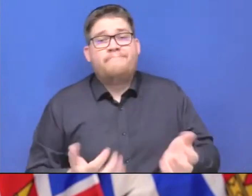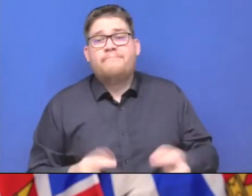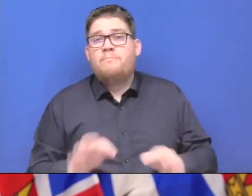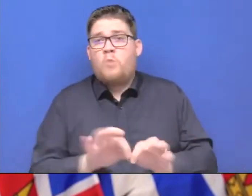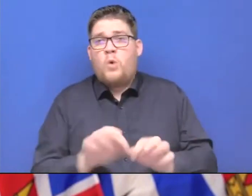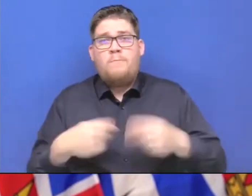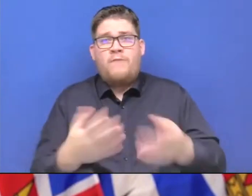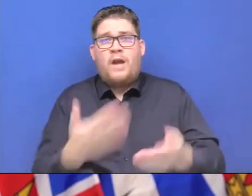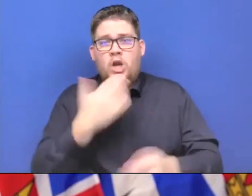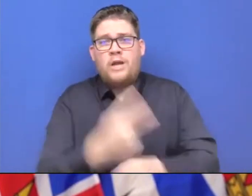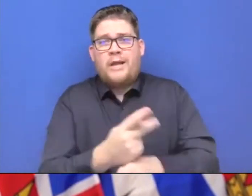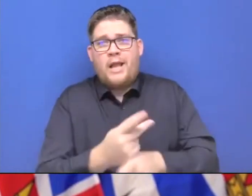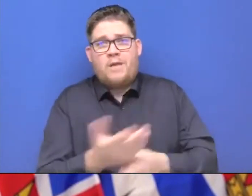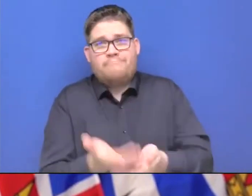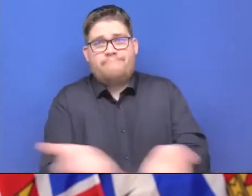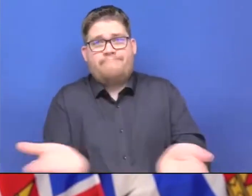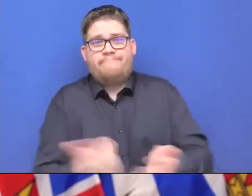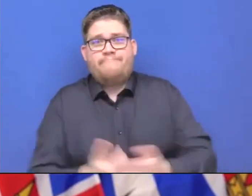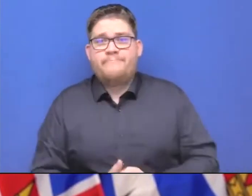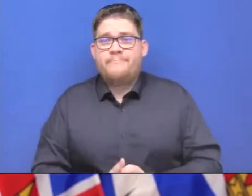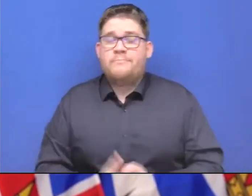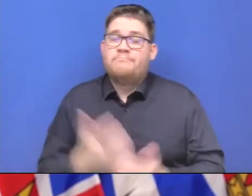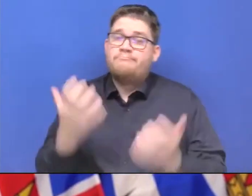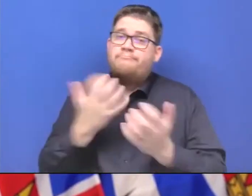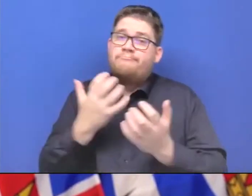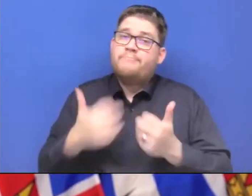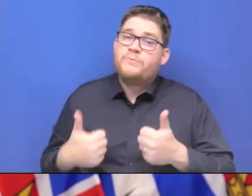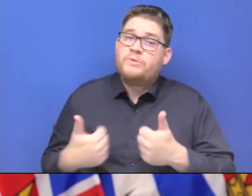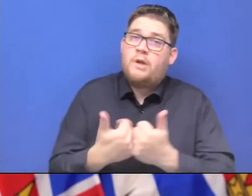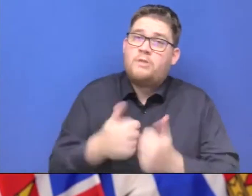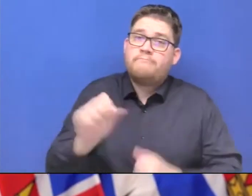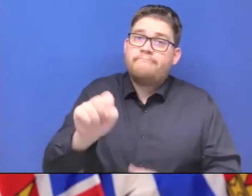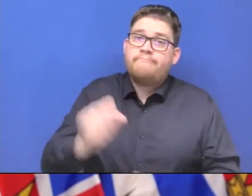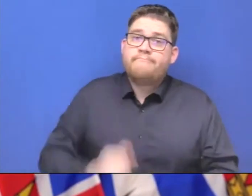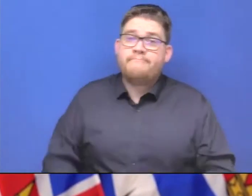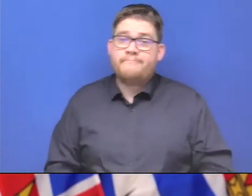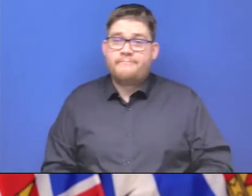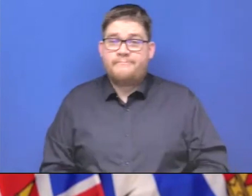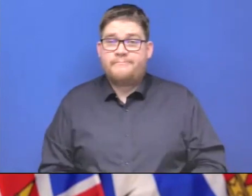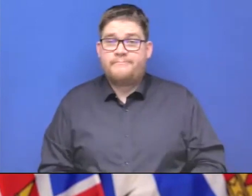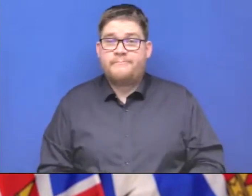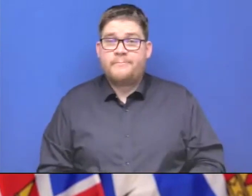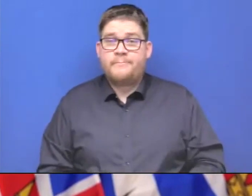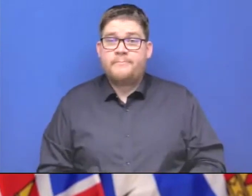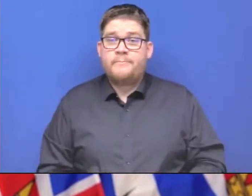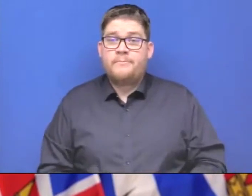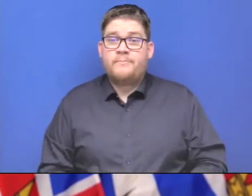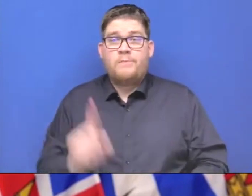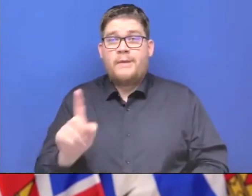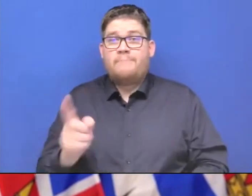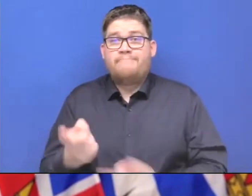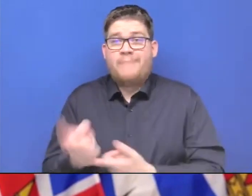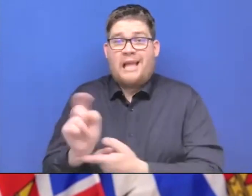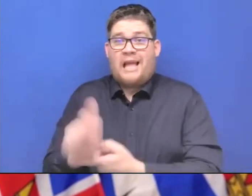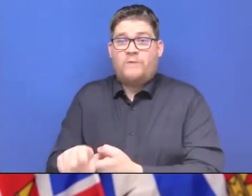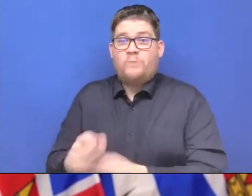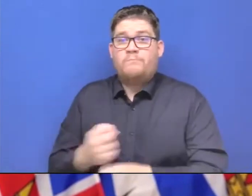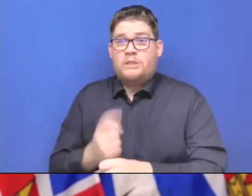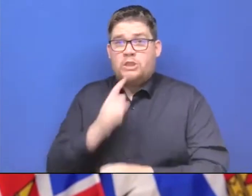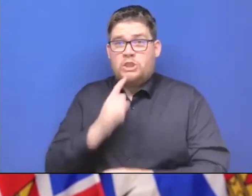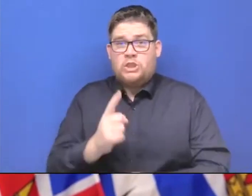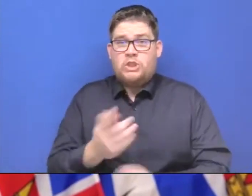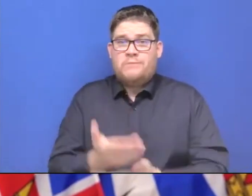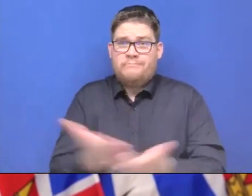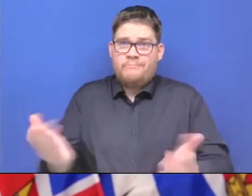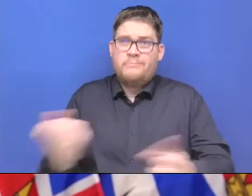But look, it's a big challenge, but a necessary one in order to ensure that people are safe in